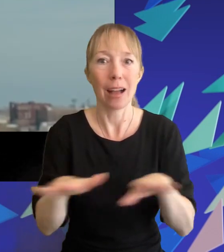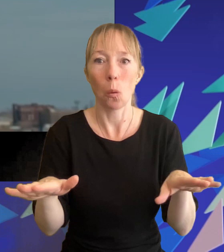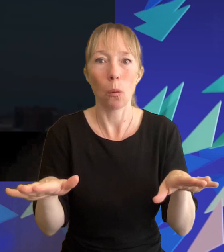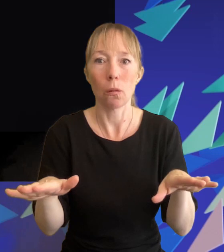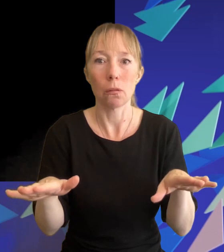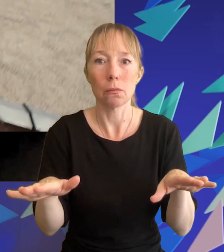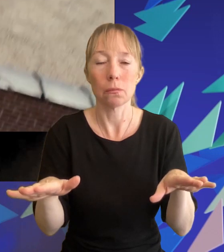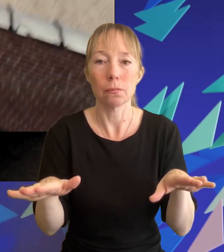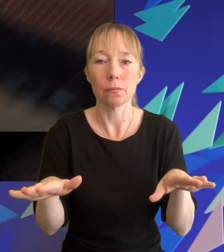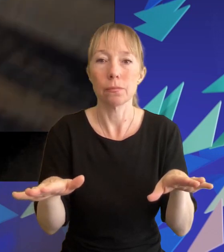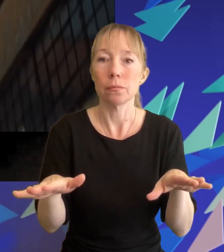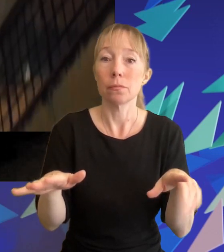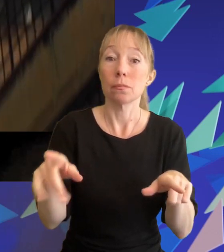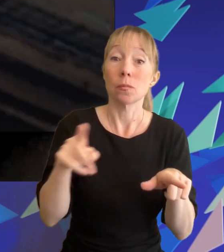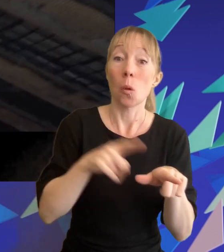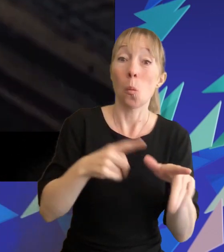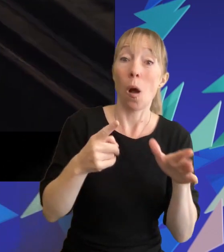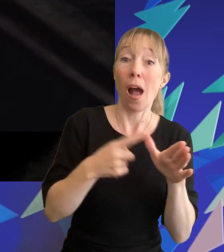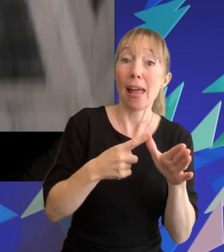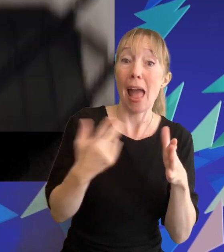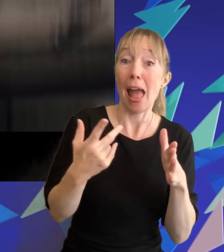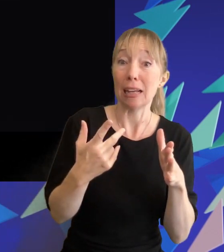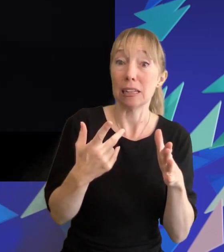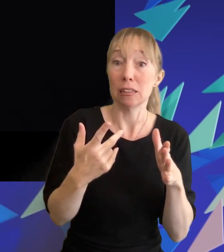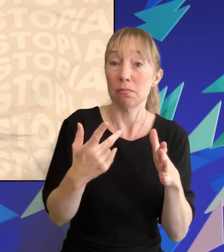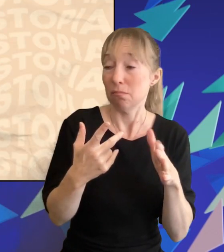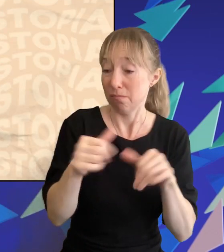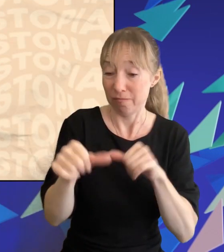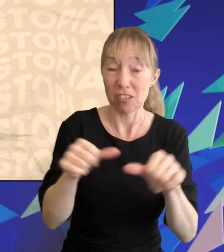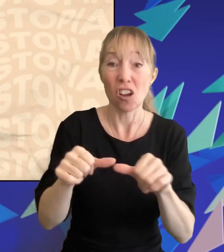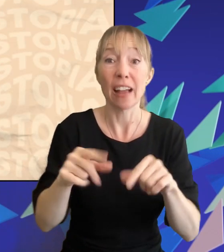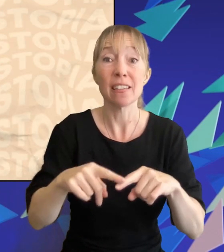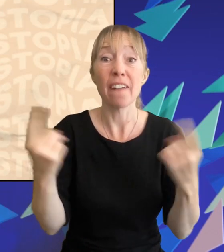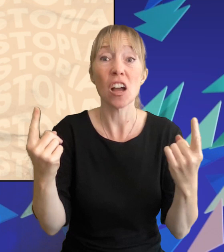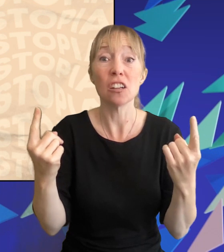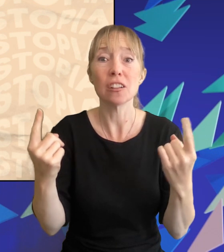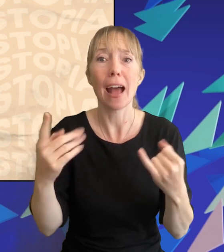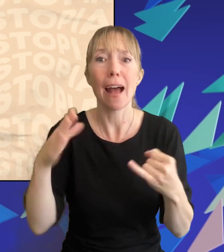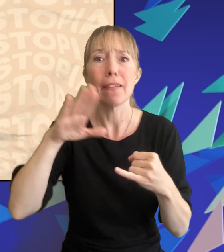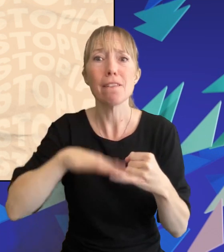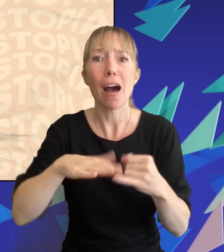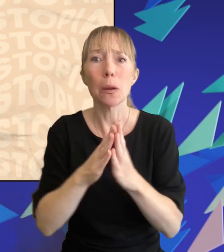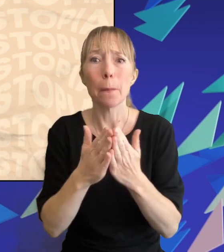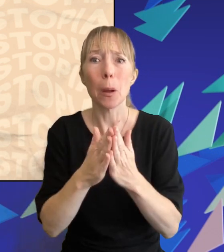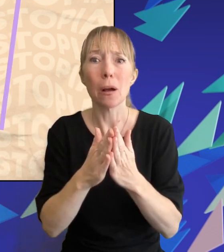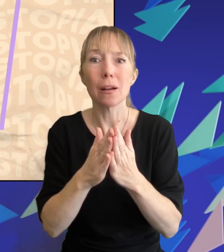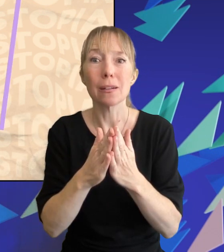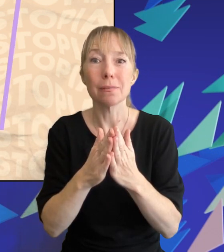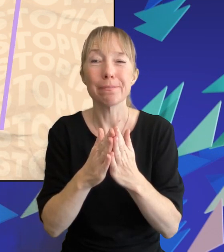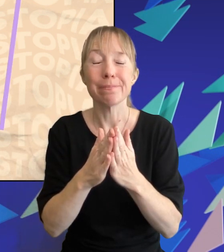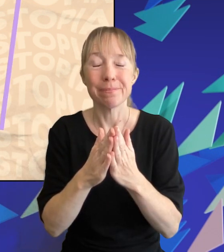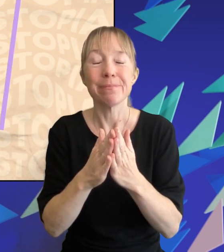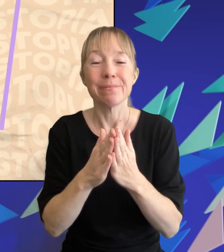fellow ya dystopia big shot franchise the divergent series saw the final book be adapted into you guessed it